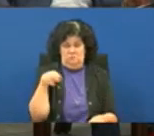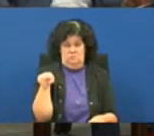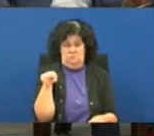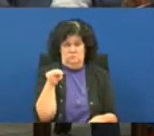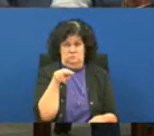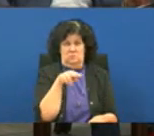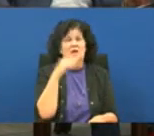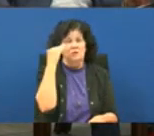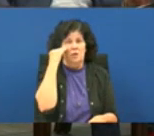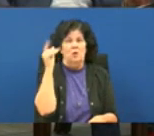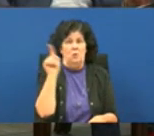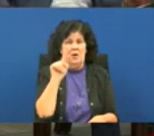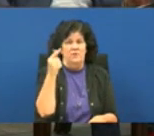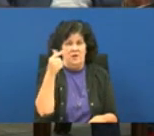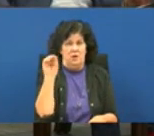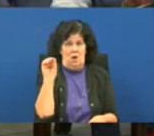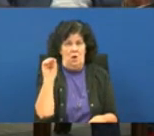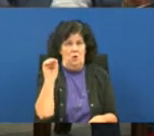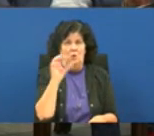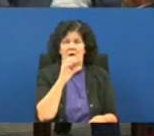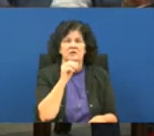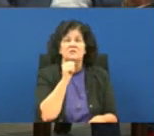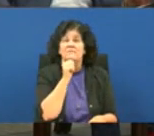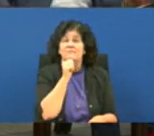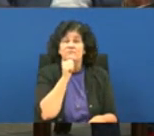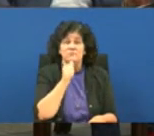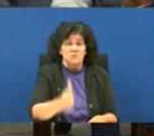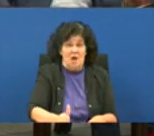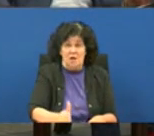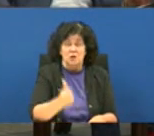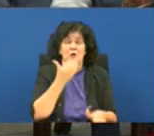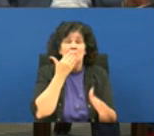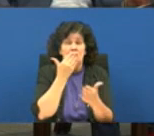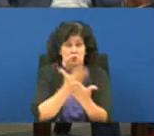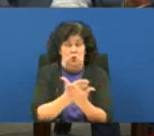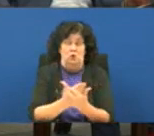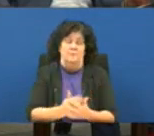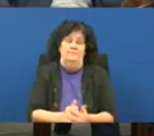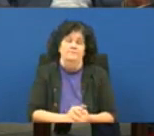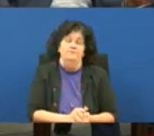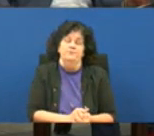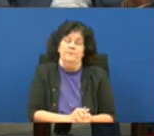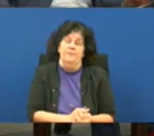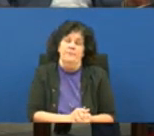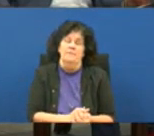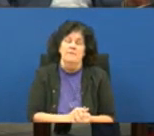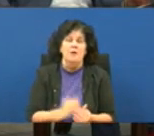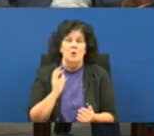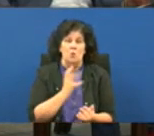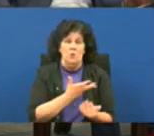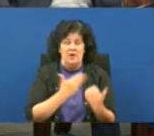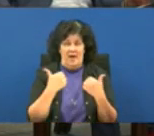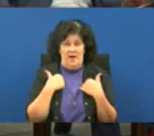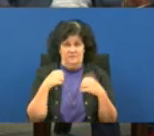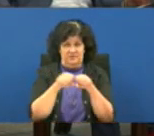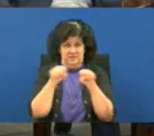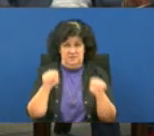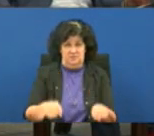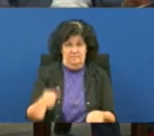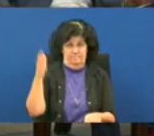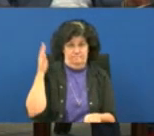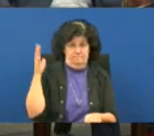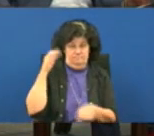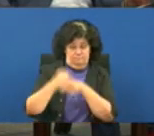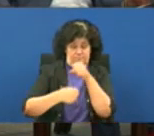folks are ending up and it's not a good thing we had a system in 2012 that